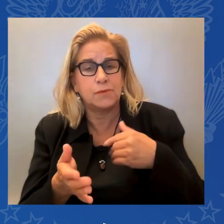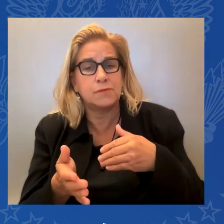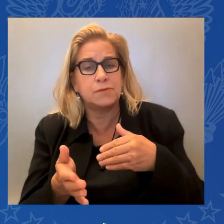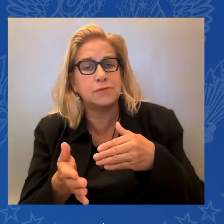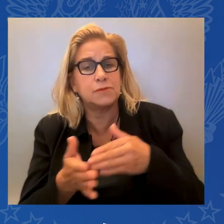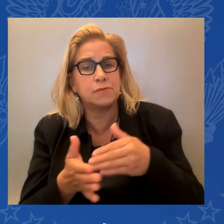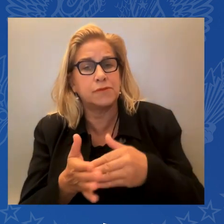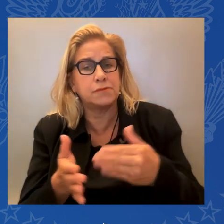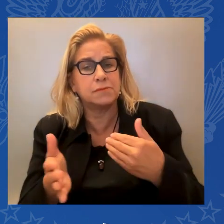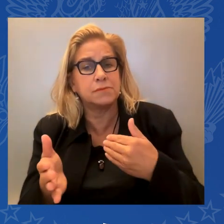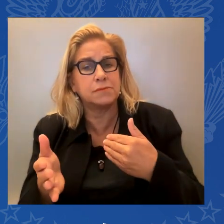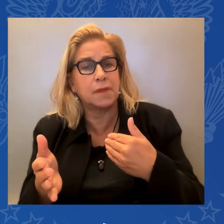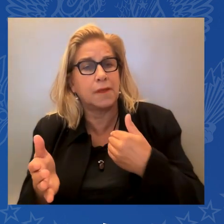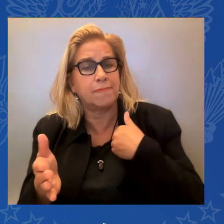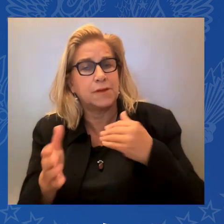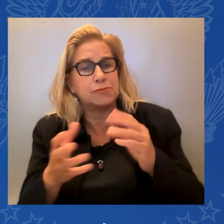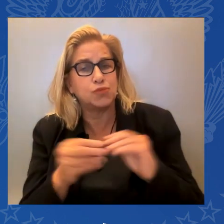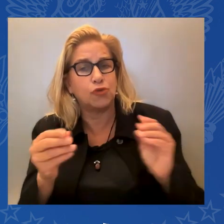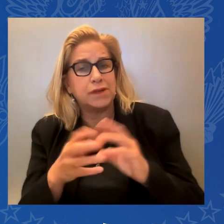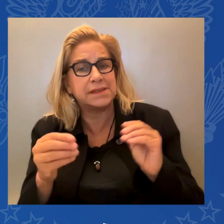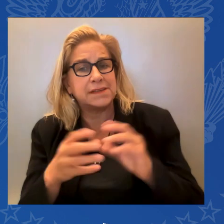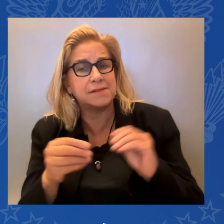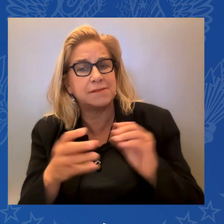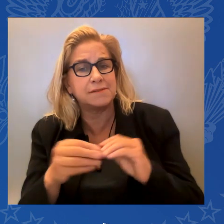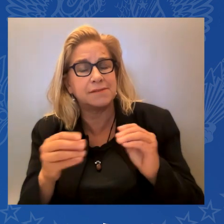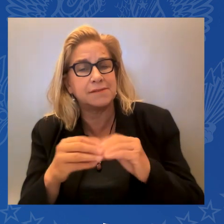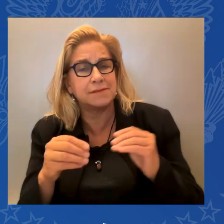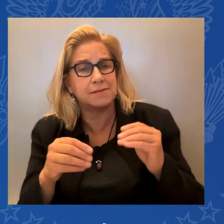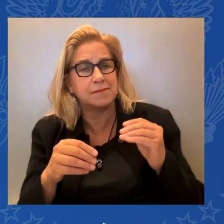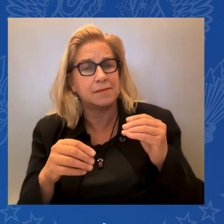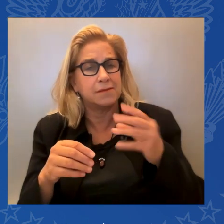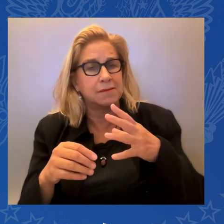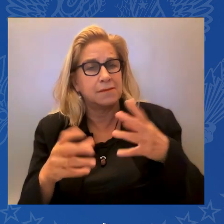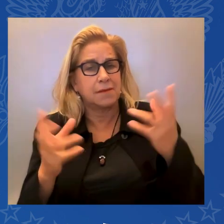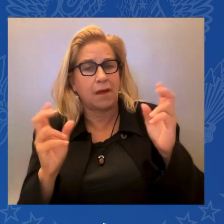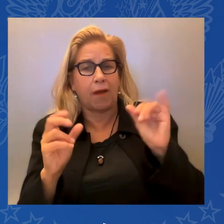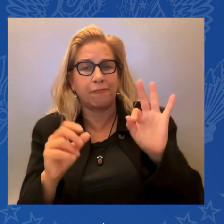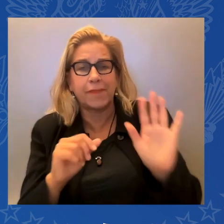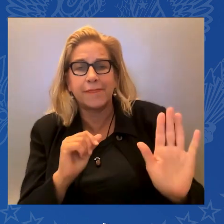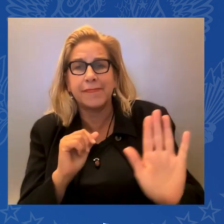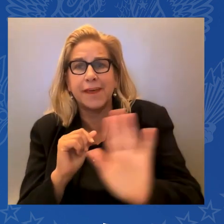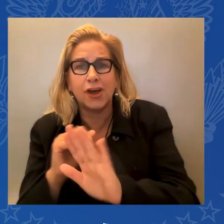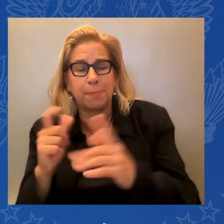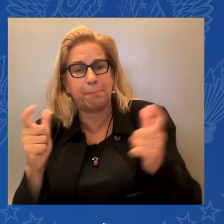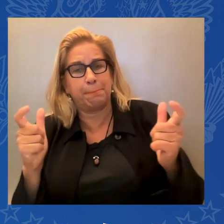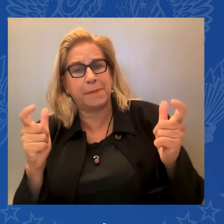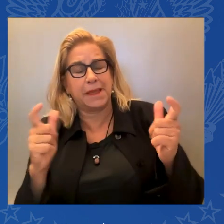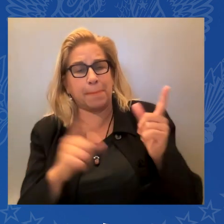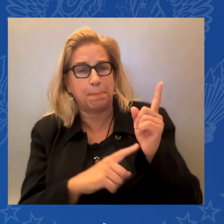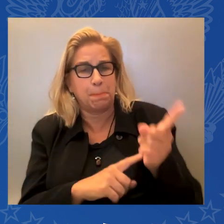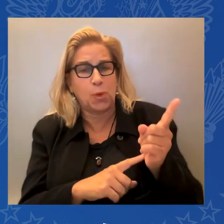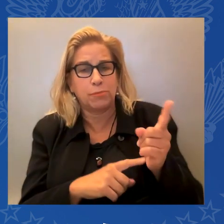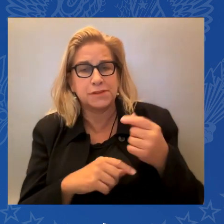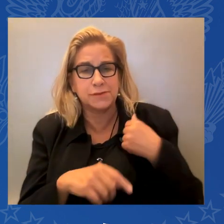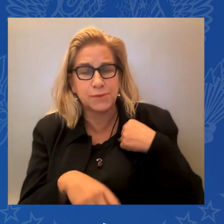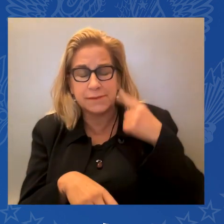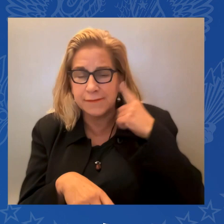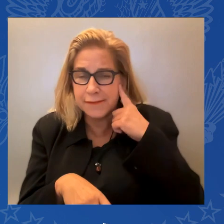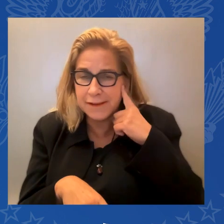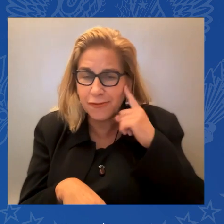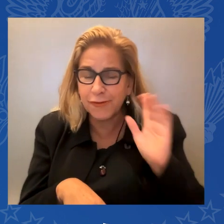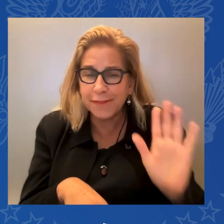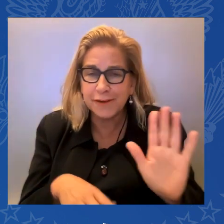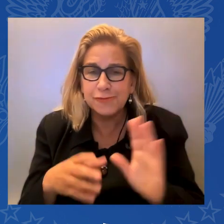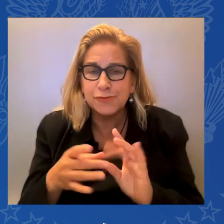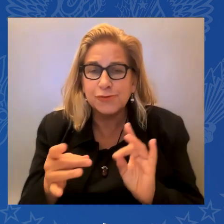shouted until they were heard. Those who created movements whose stories end up in our history books. But